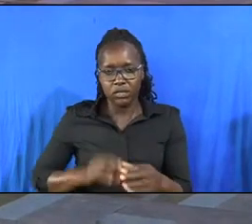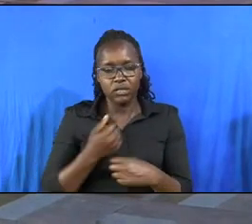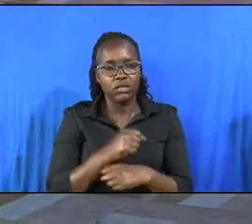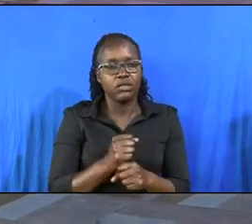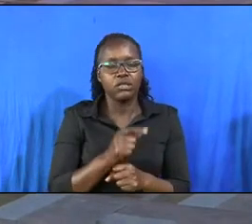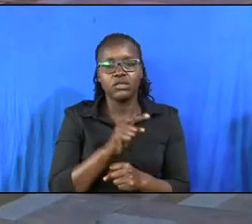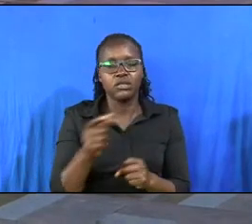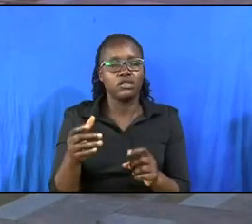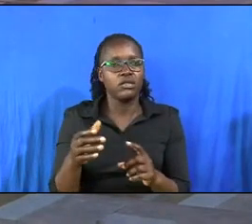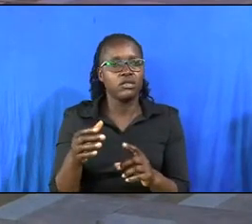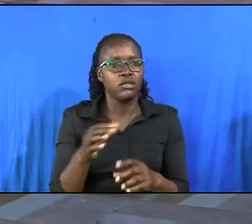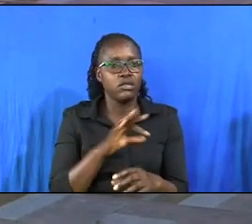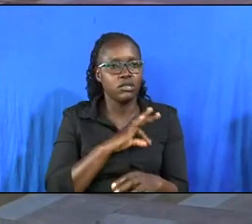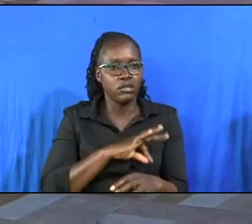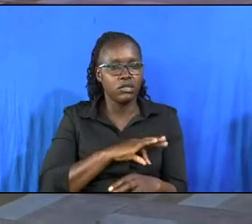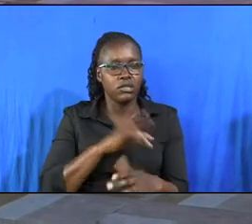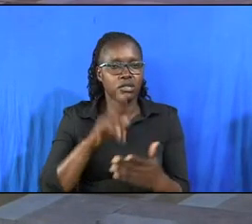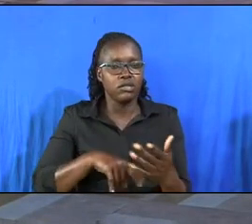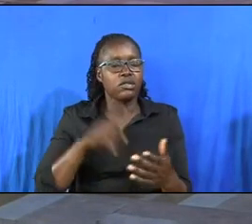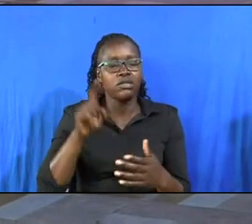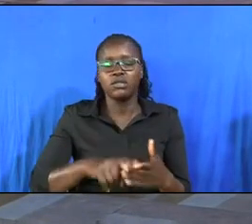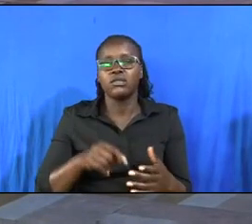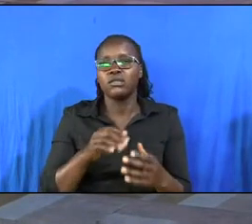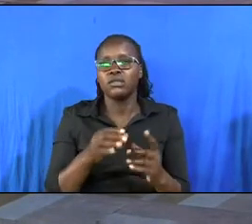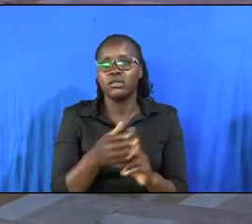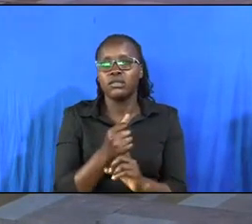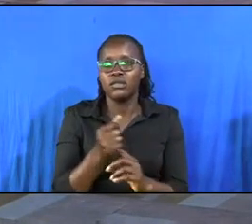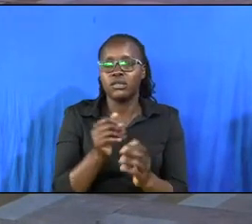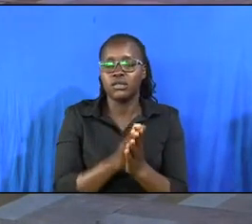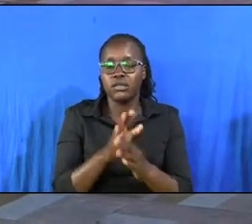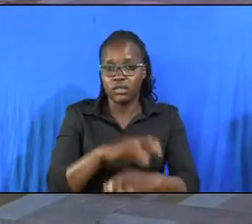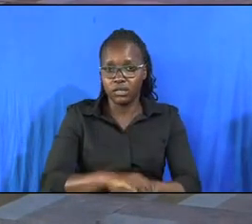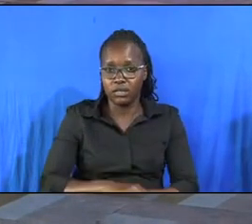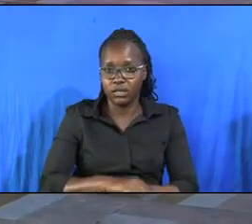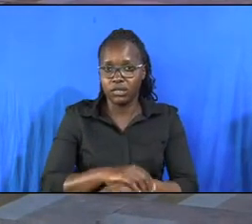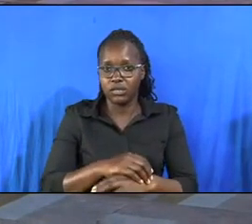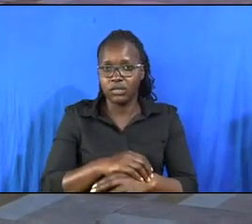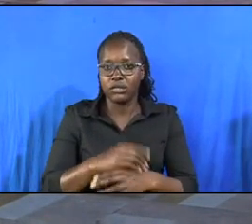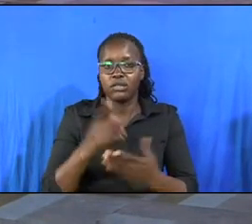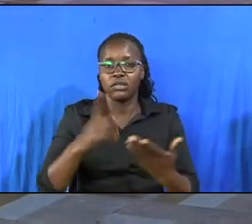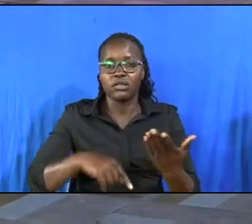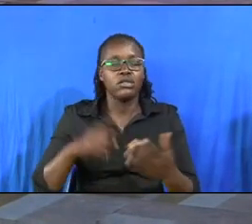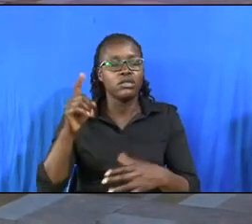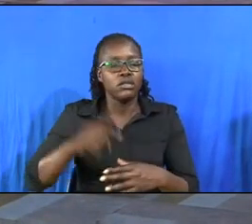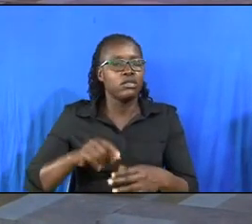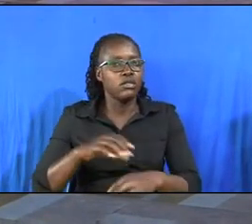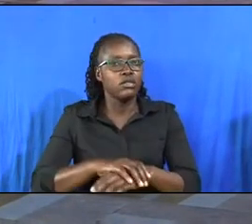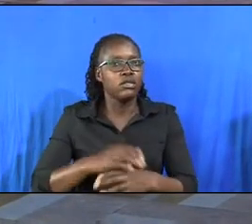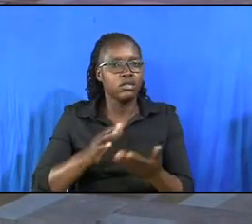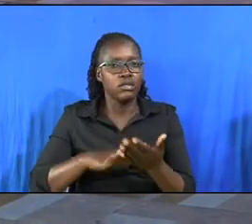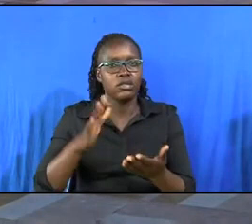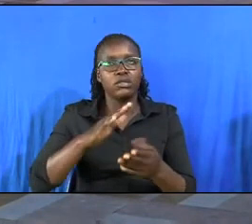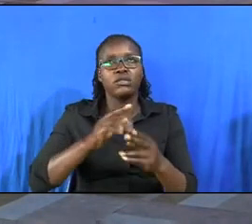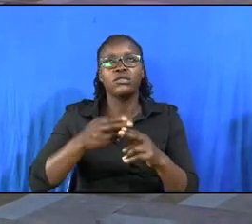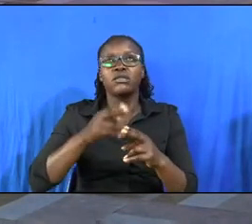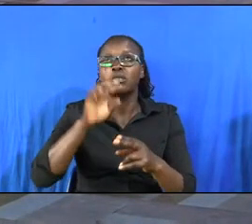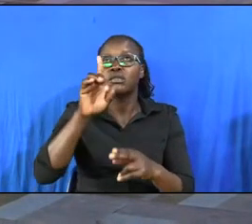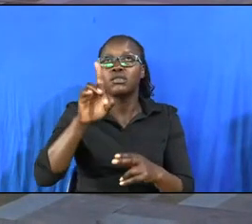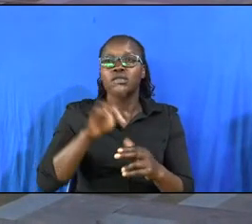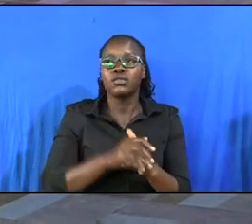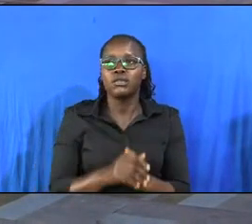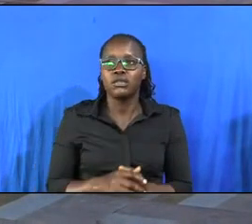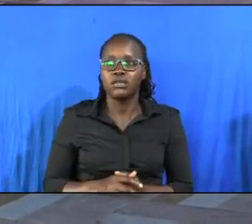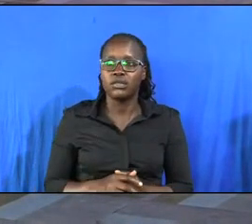obtain what you must obtain. Christ will make you get what you must get for the glory of his name.